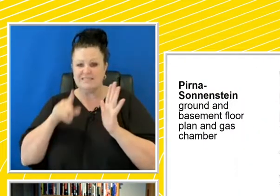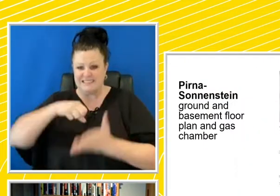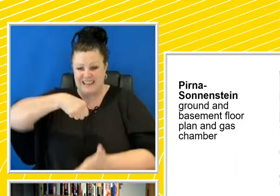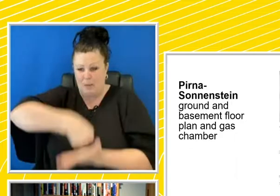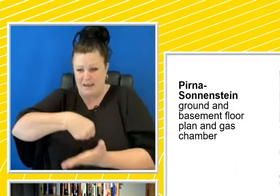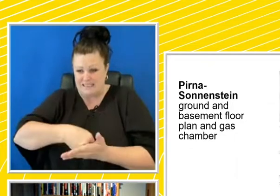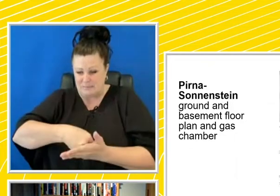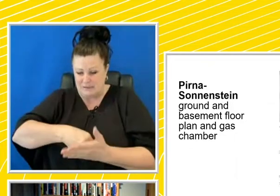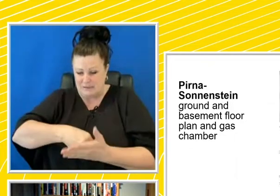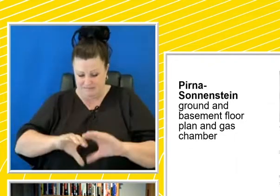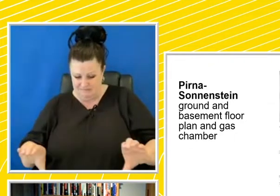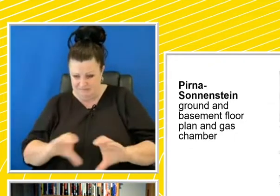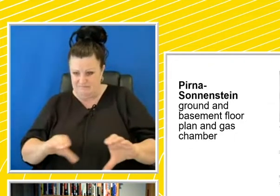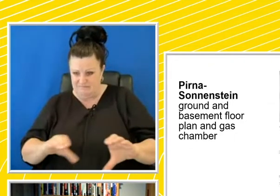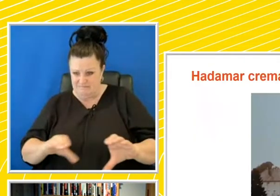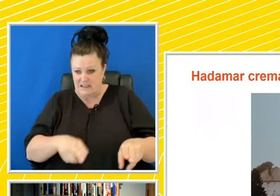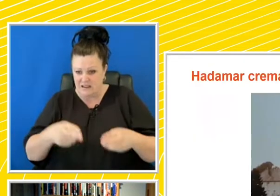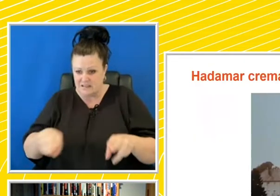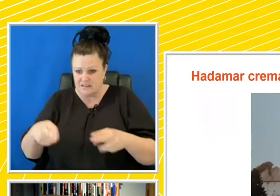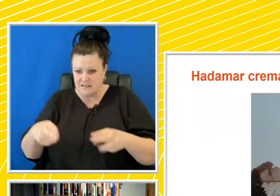chamber, numbers of executions.